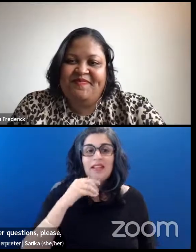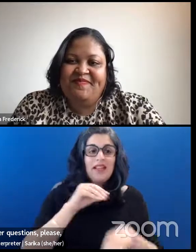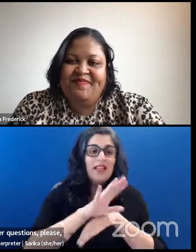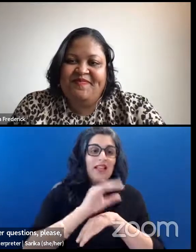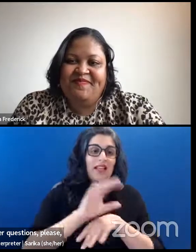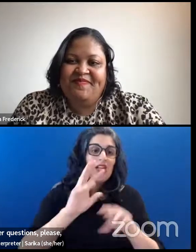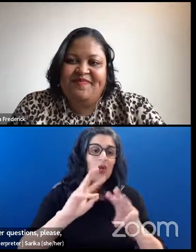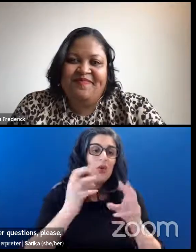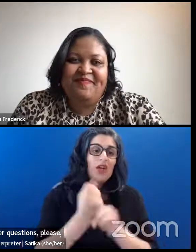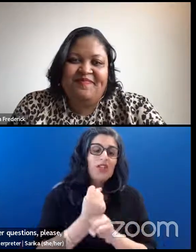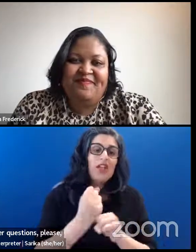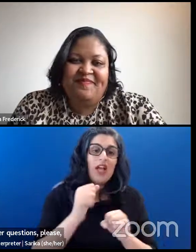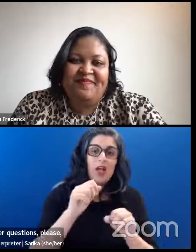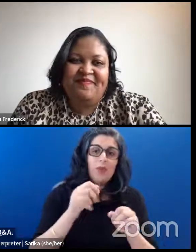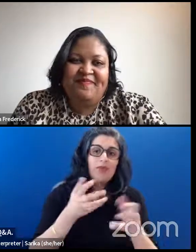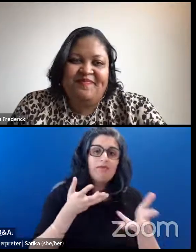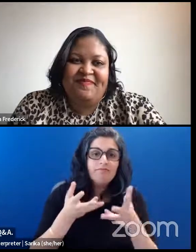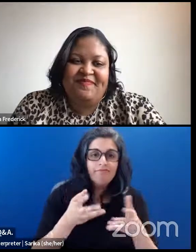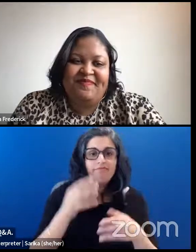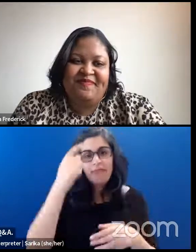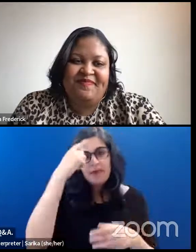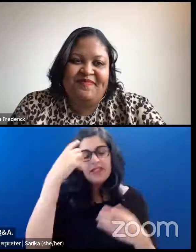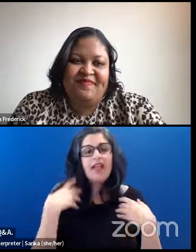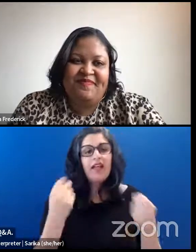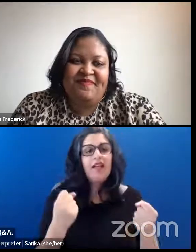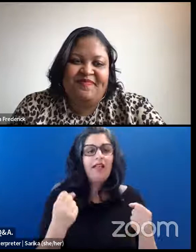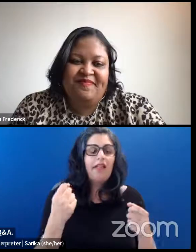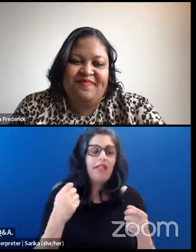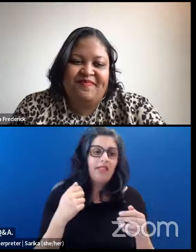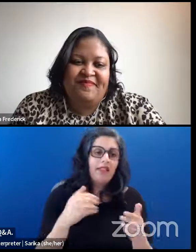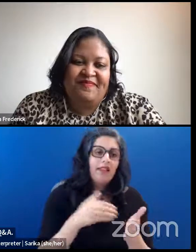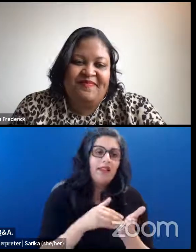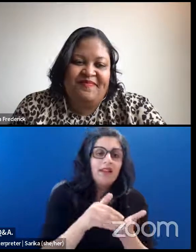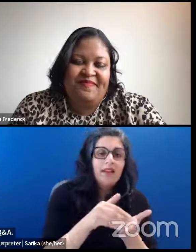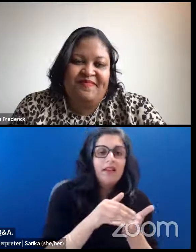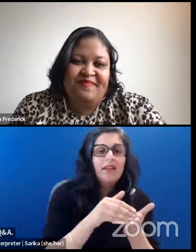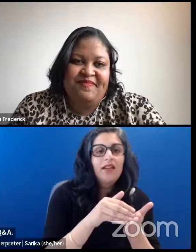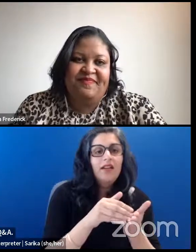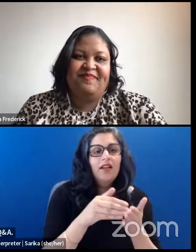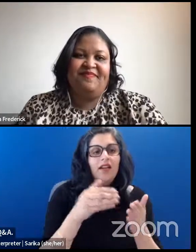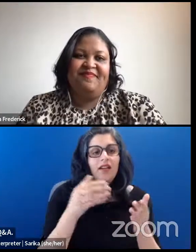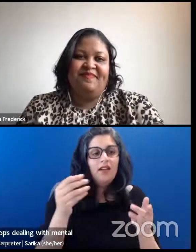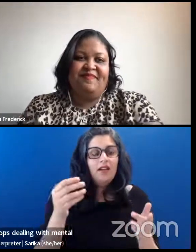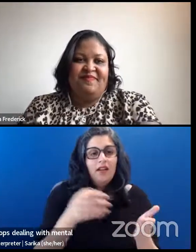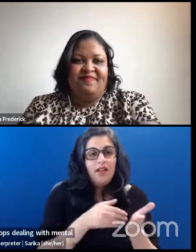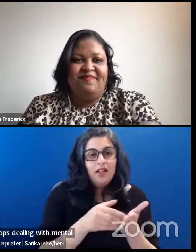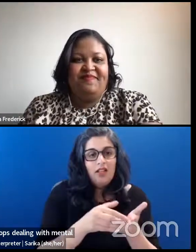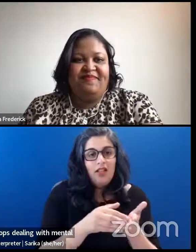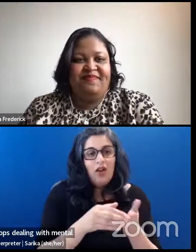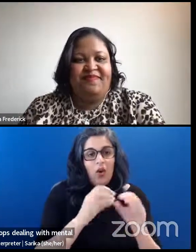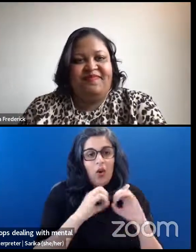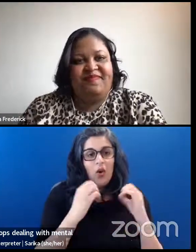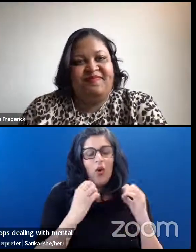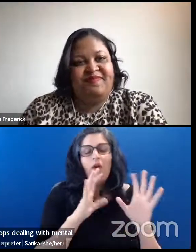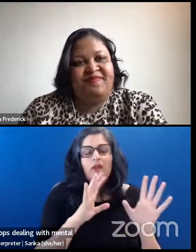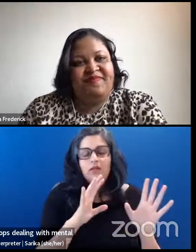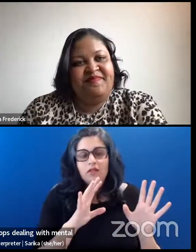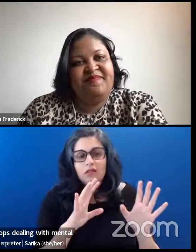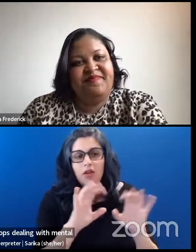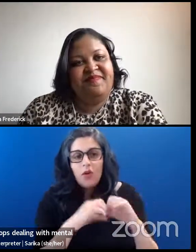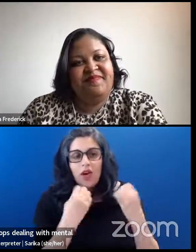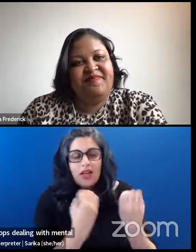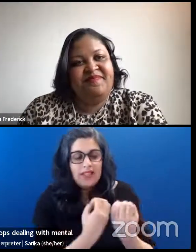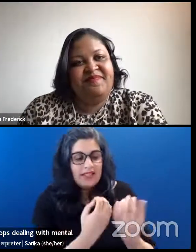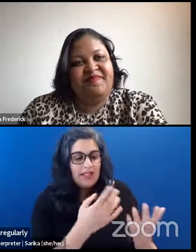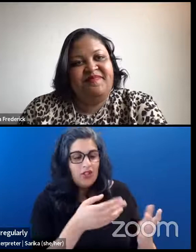dealing with mental health regularly organized, when they're regularly organized in an organization, where people feel free